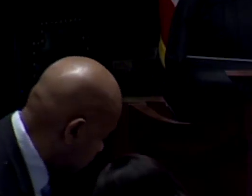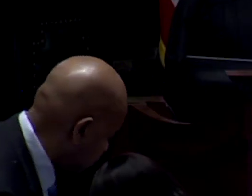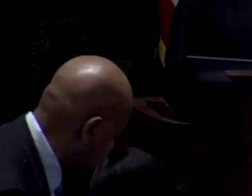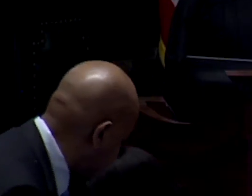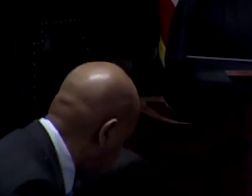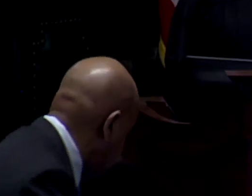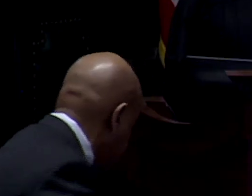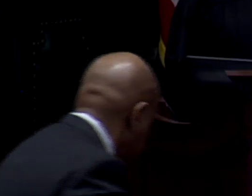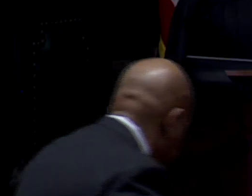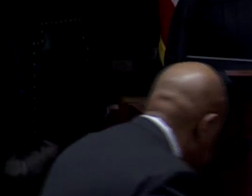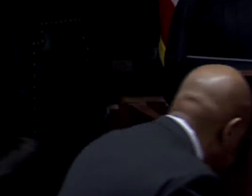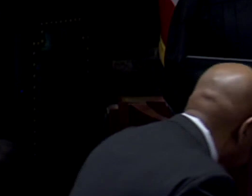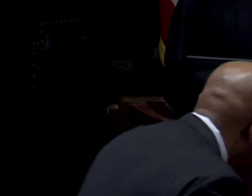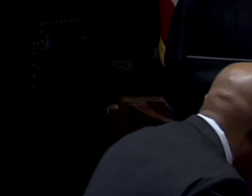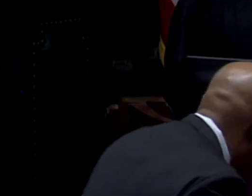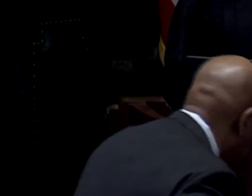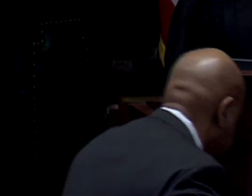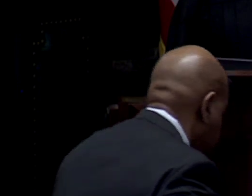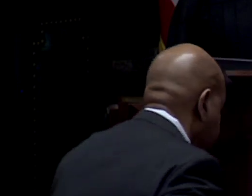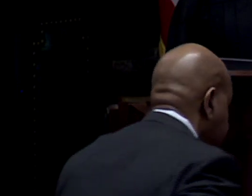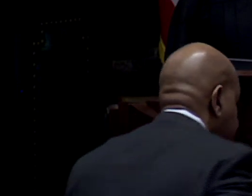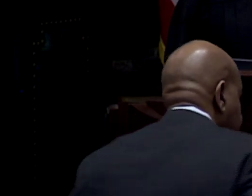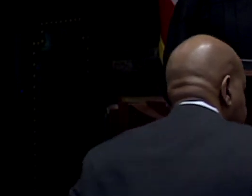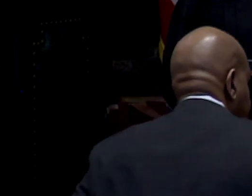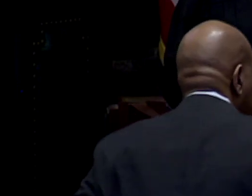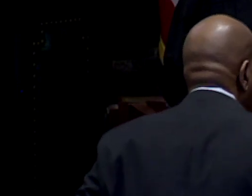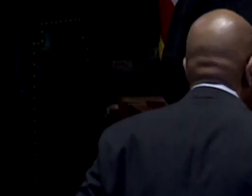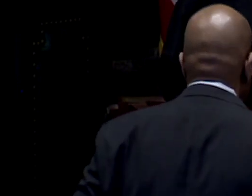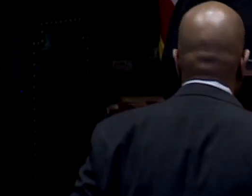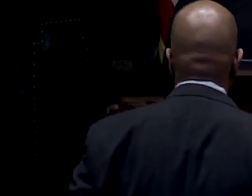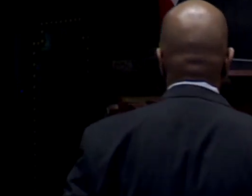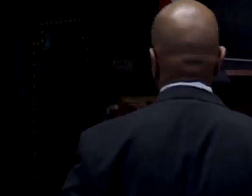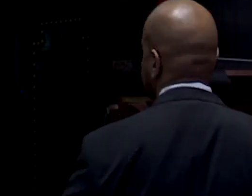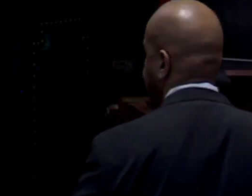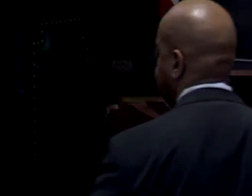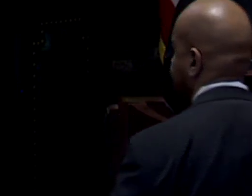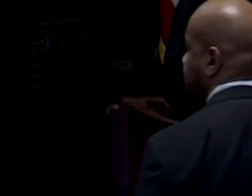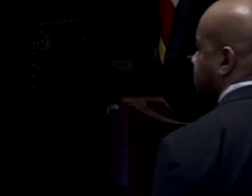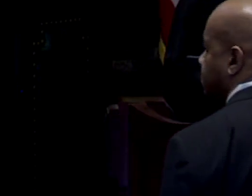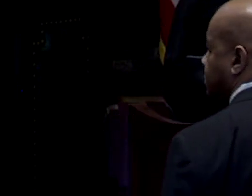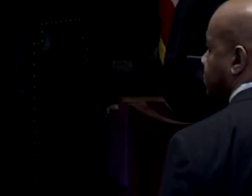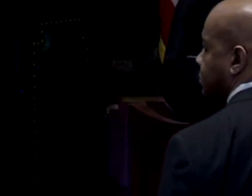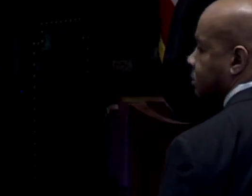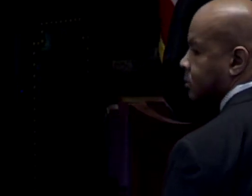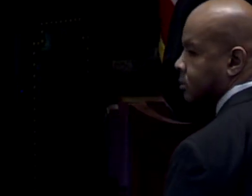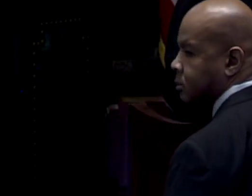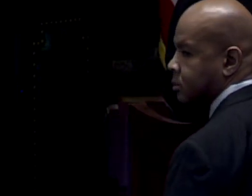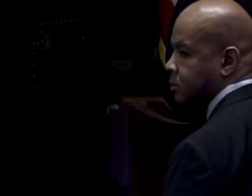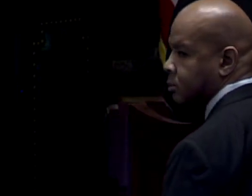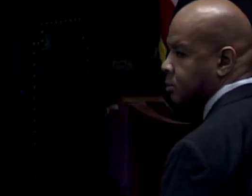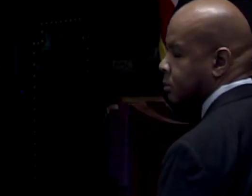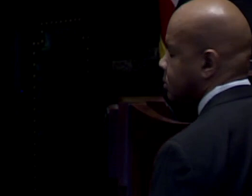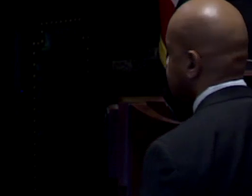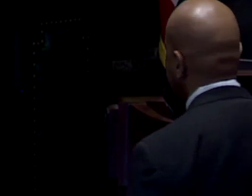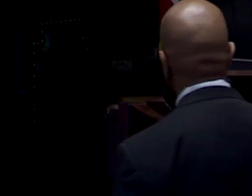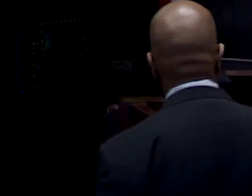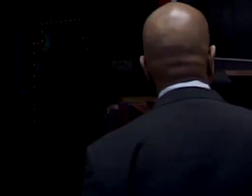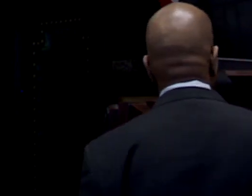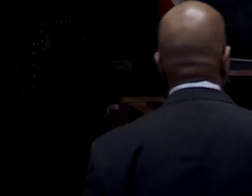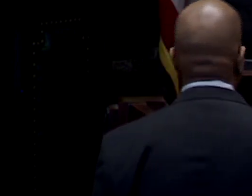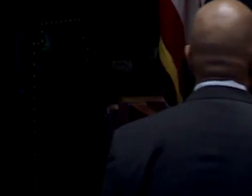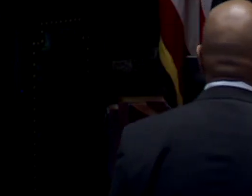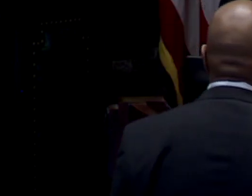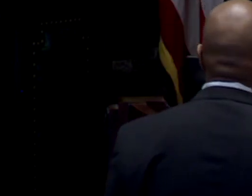Members and guests will remain standing and joining the Pledge of Allegiance. The chair will call on Democratic leader, Senator Costa, to lead us in the pledge.